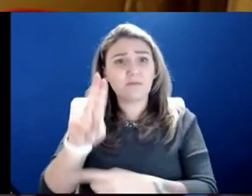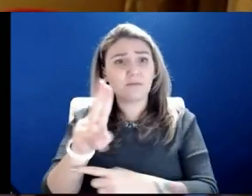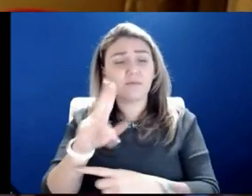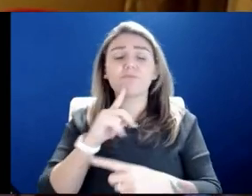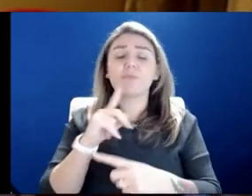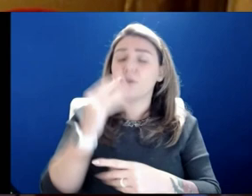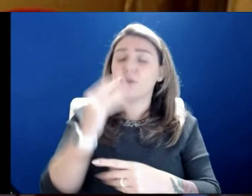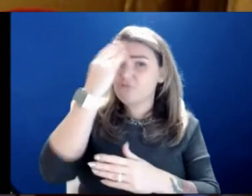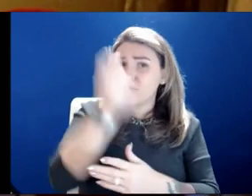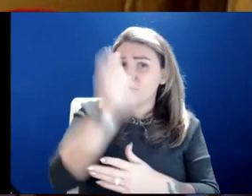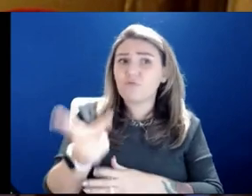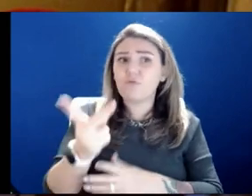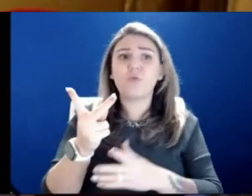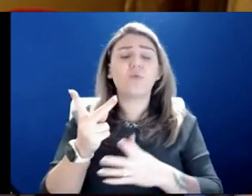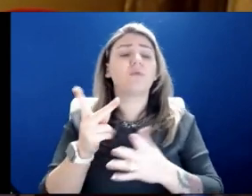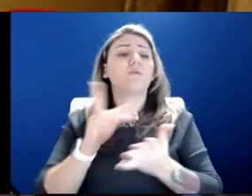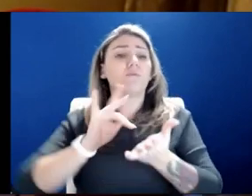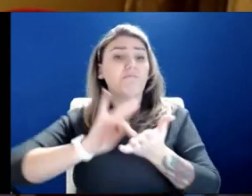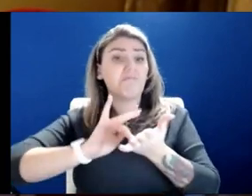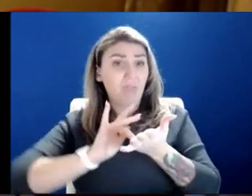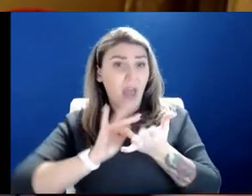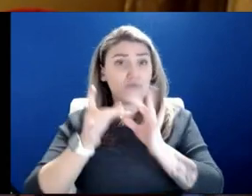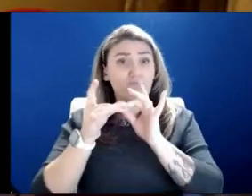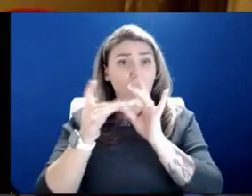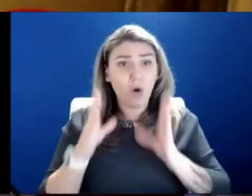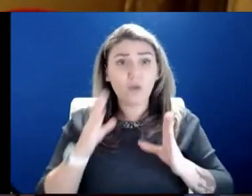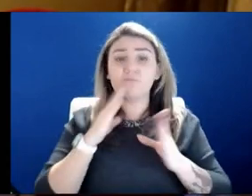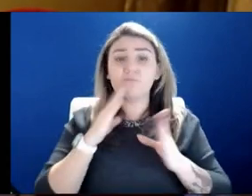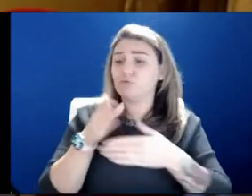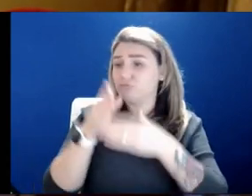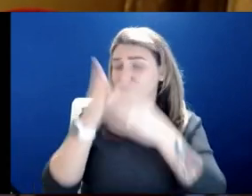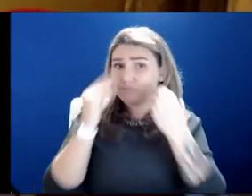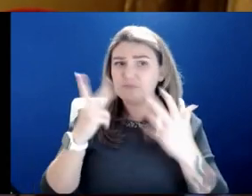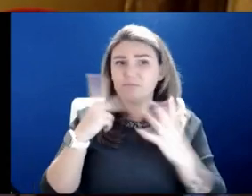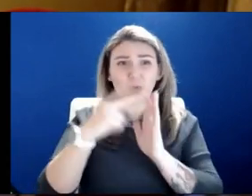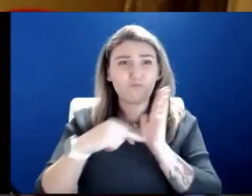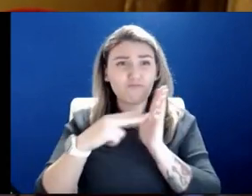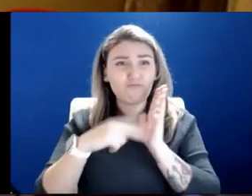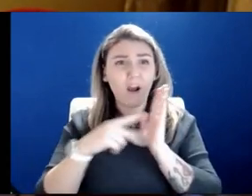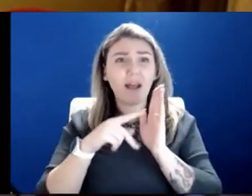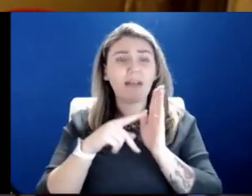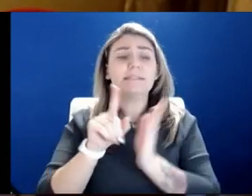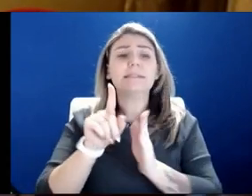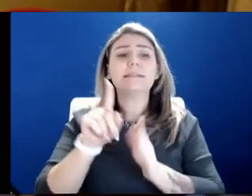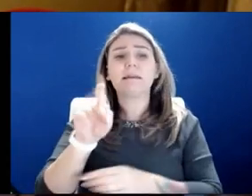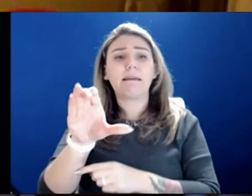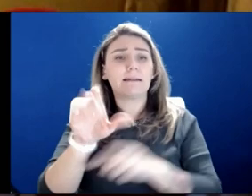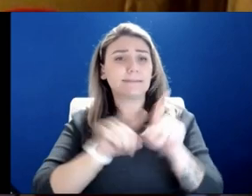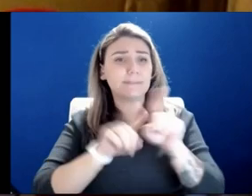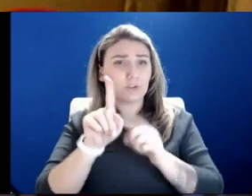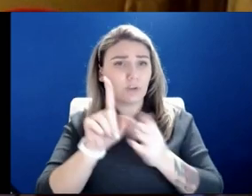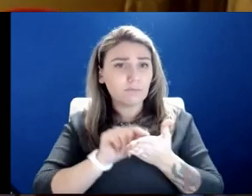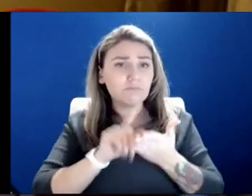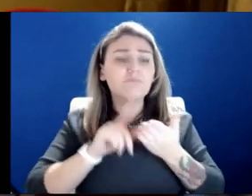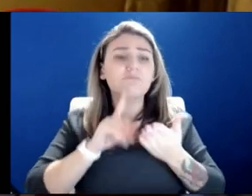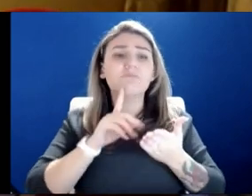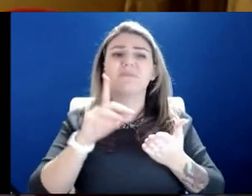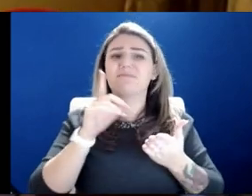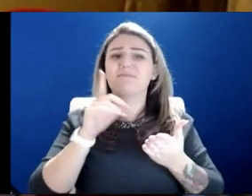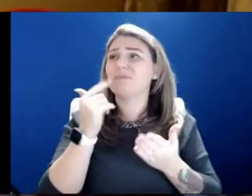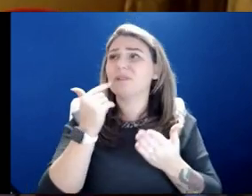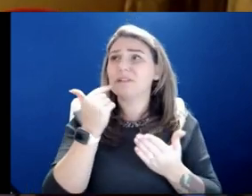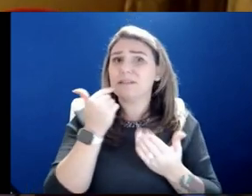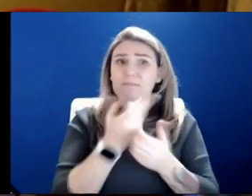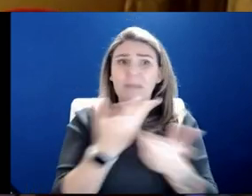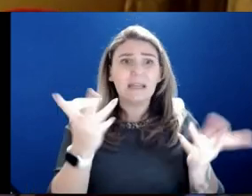partners around town have shared with different news outlets. I read a piece in the story yesterday about just how tough it is for so many people who